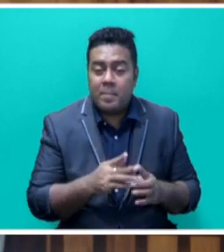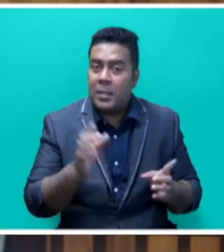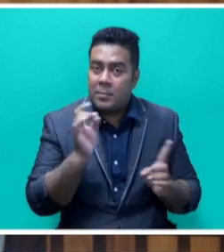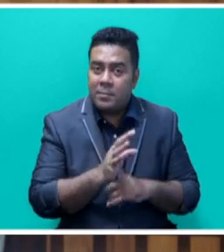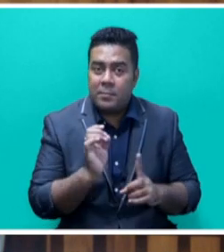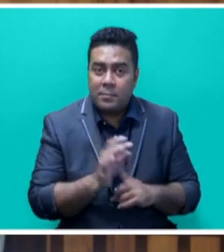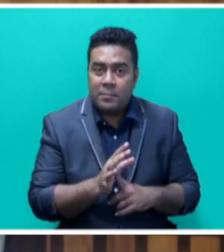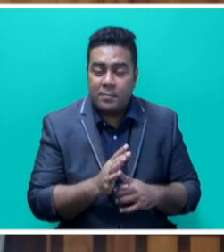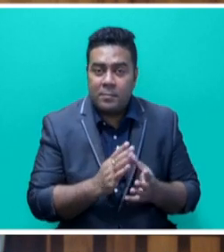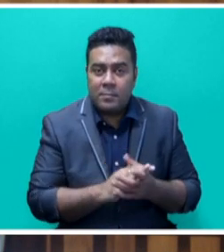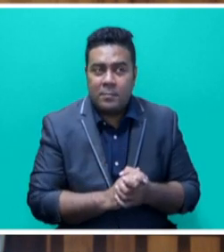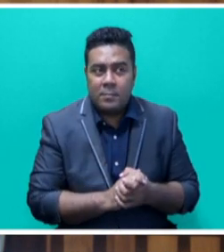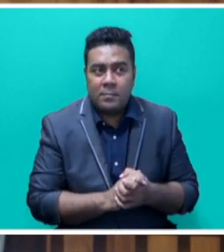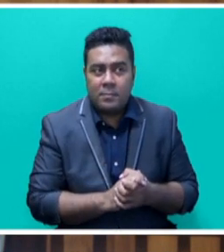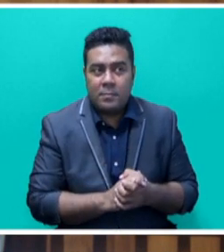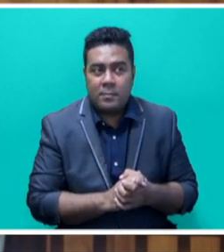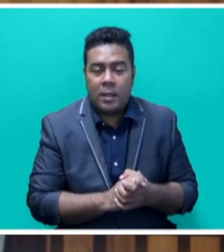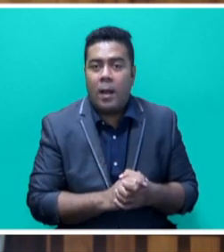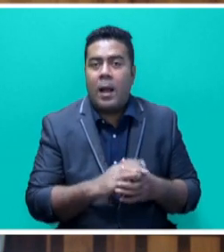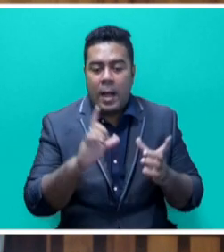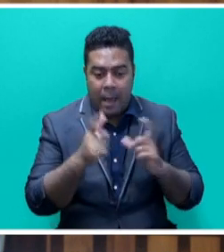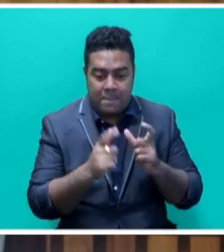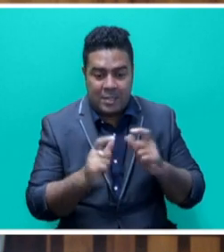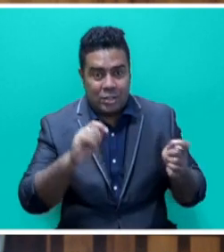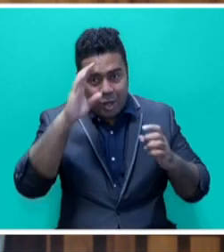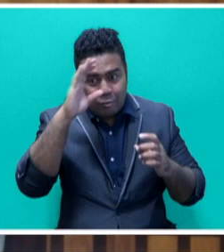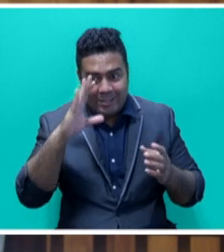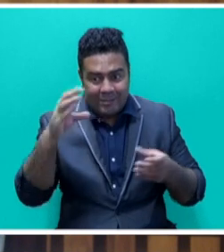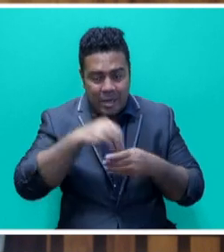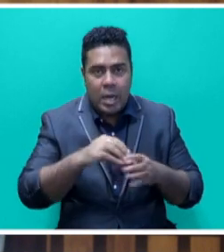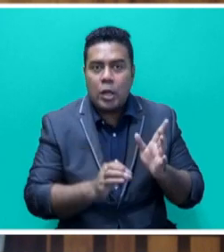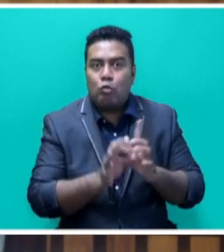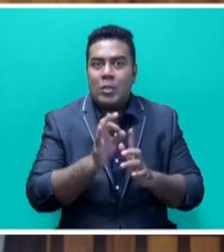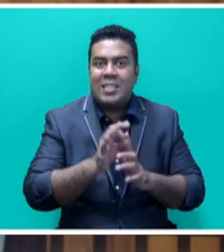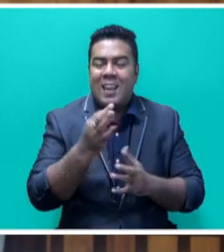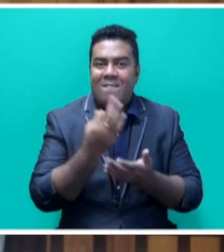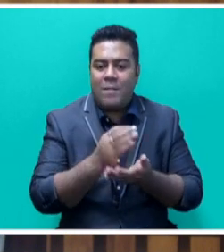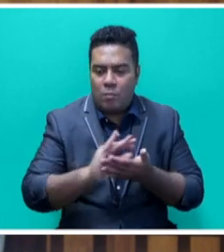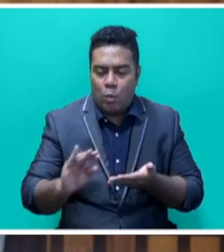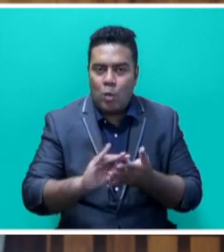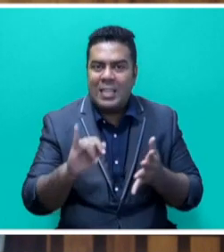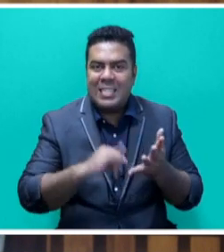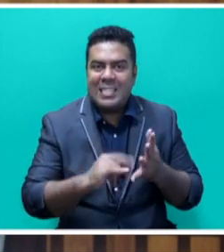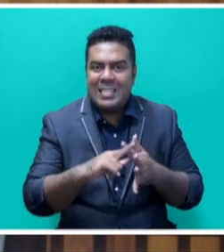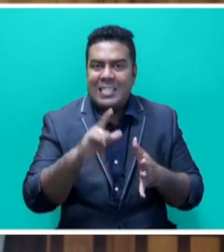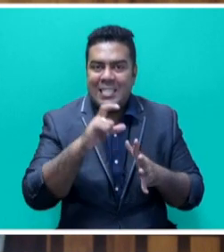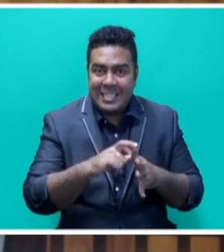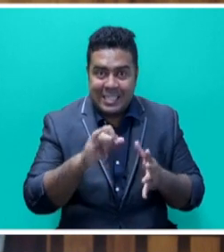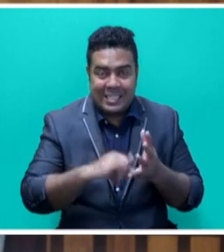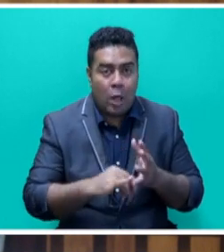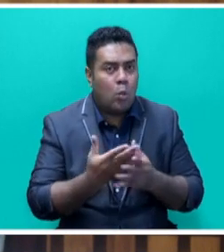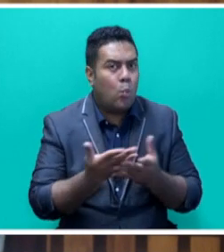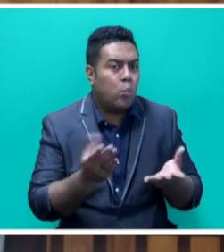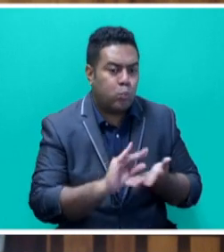by the climate vulnerable countries. An increase in climate financing for SIDS to up to 10% of global